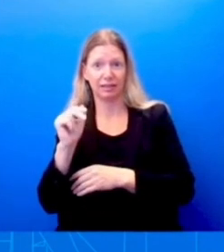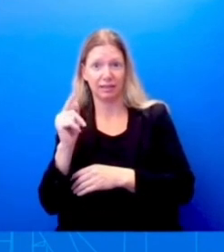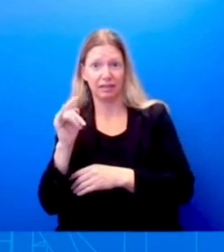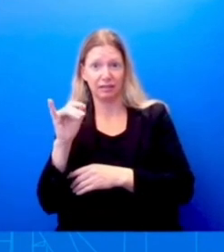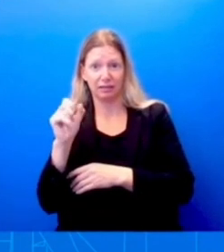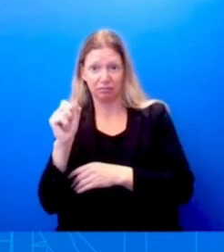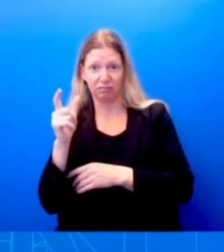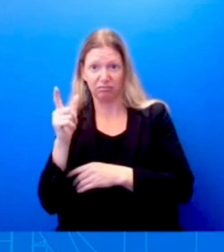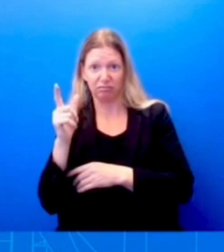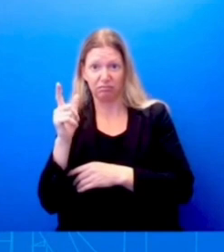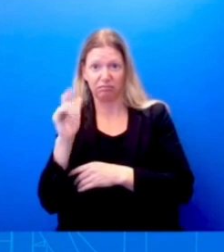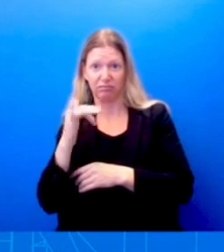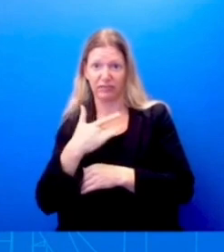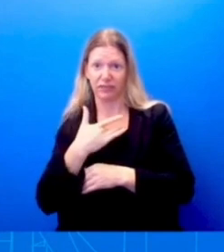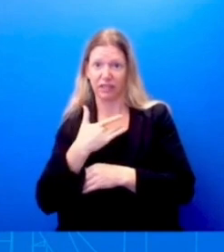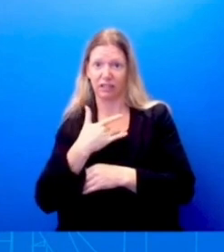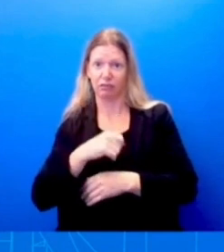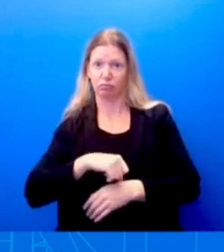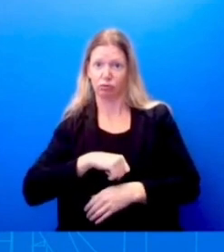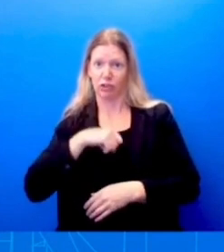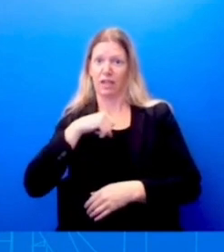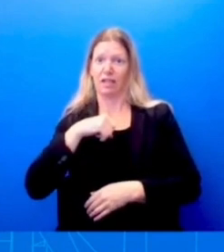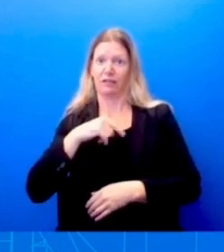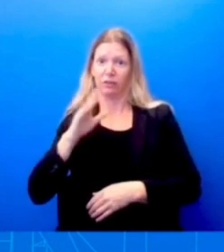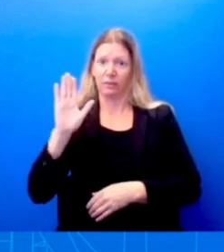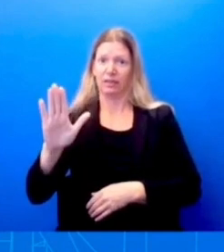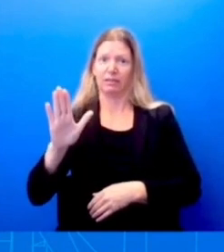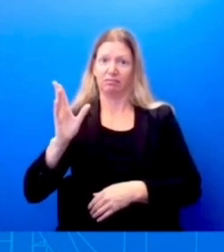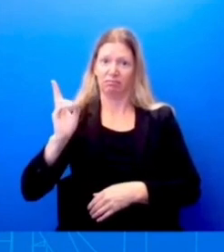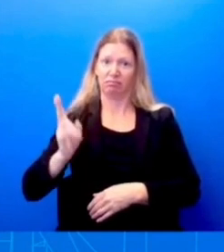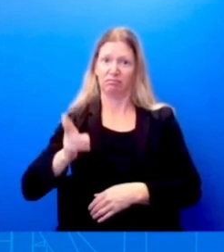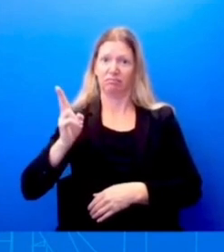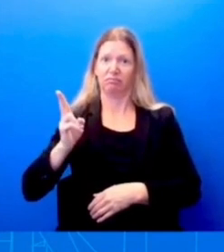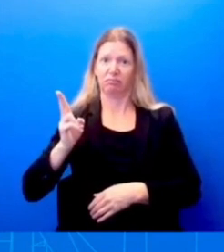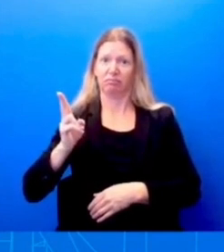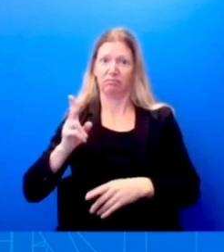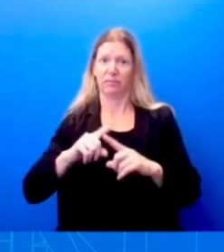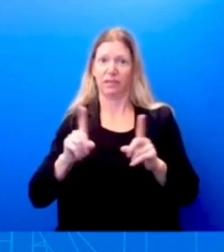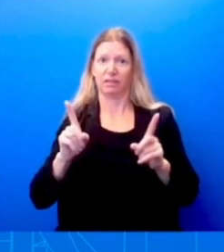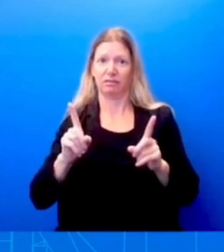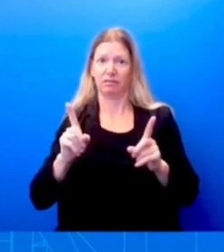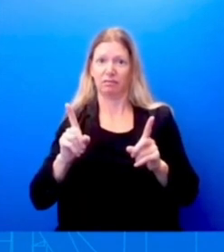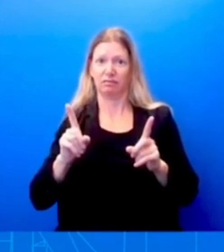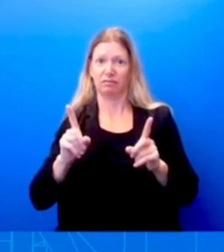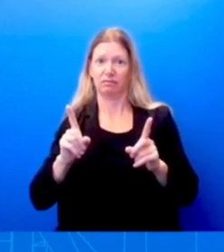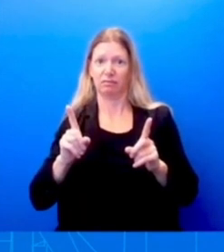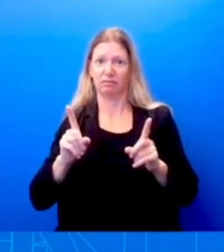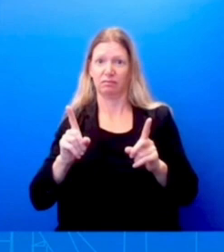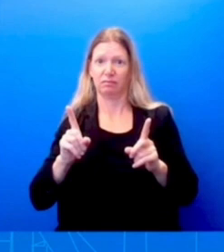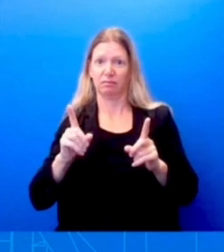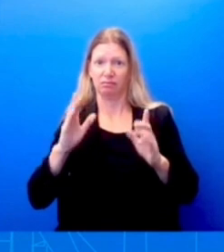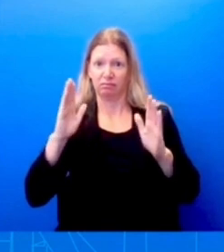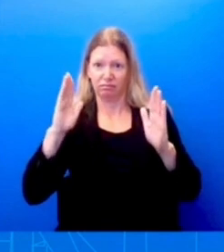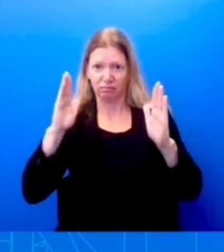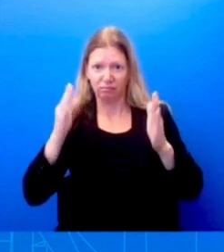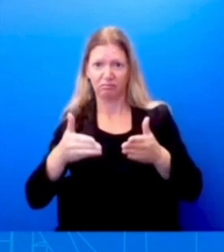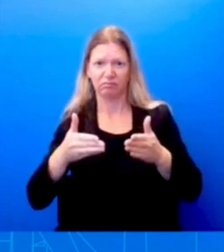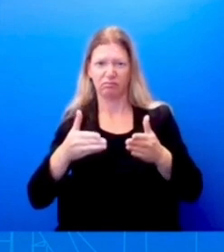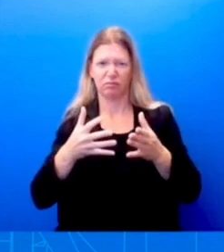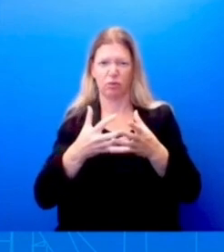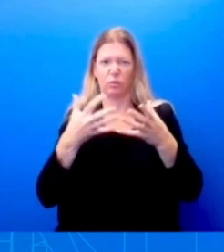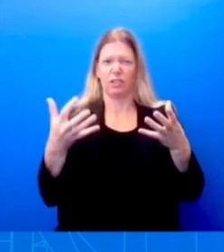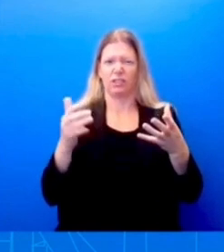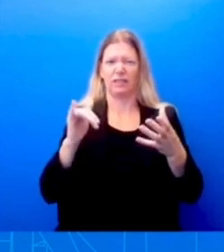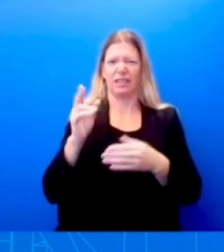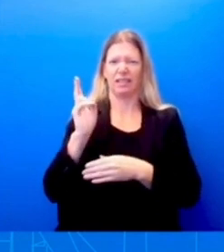that, uh, the president should spend less time touting his record and Bidenomics and more time speaking to the anxieties of Americans who are still struggling in the current